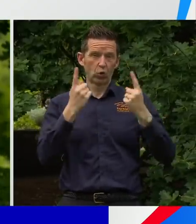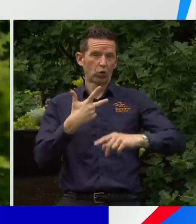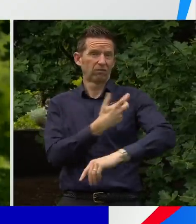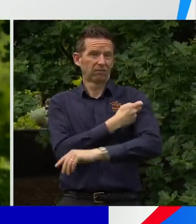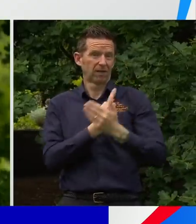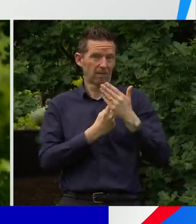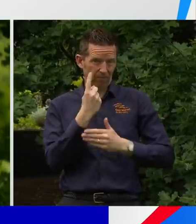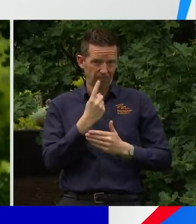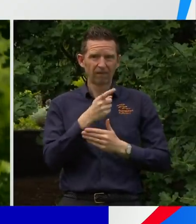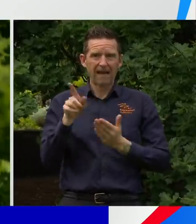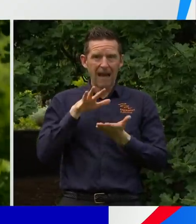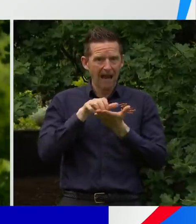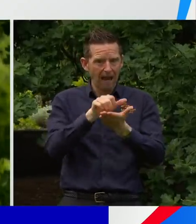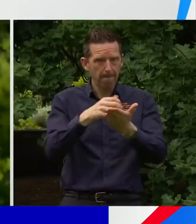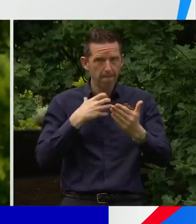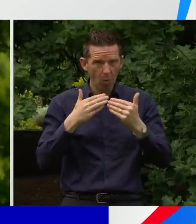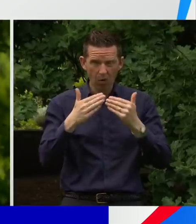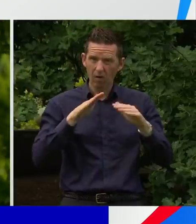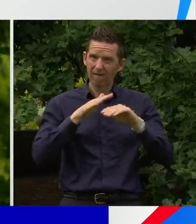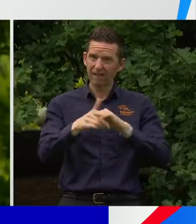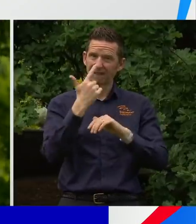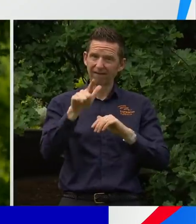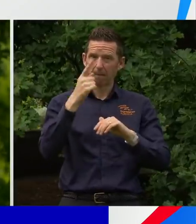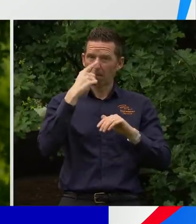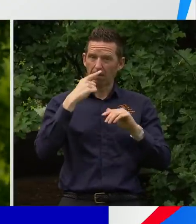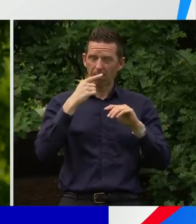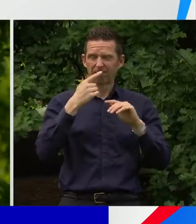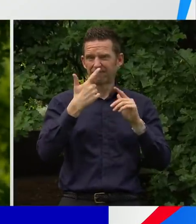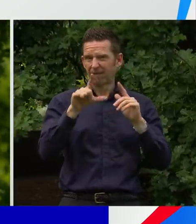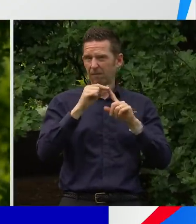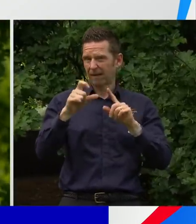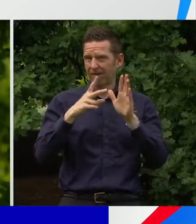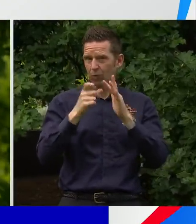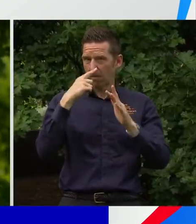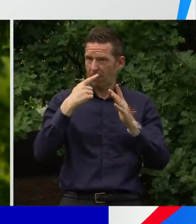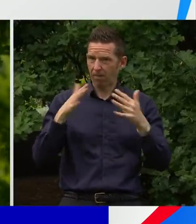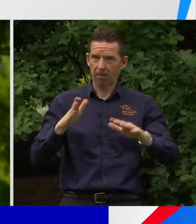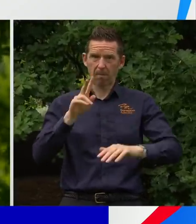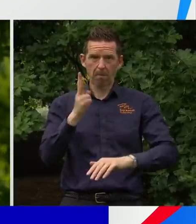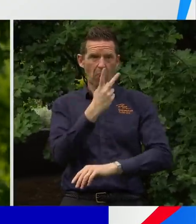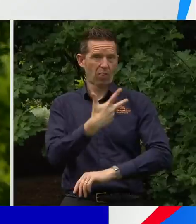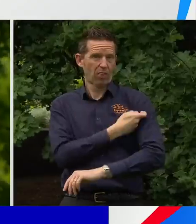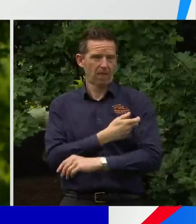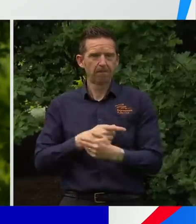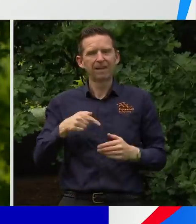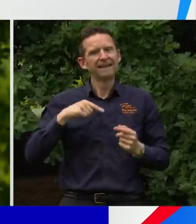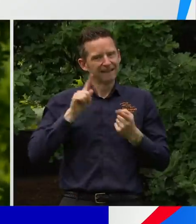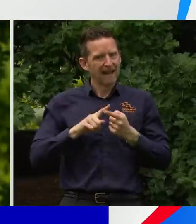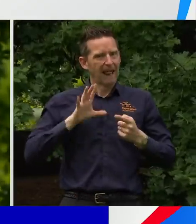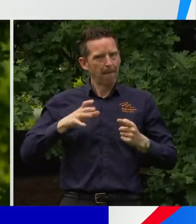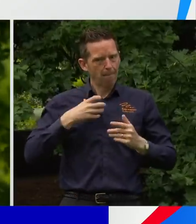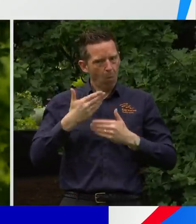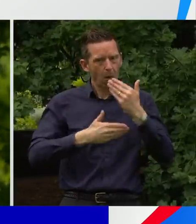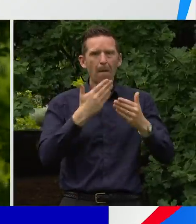now more than 70% of Victorians who've had both. Now we do have to finish this job off and that is of course making sure that we turn up for our